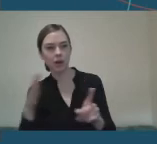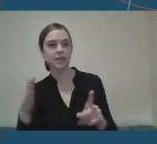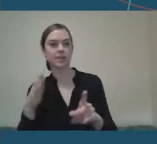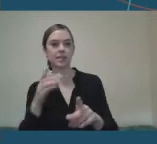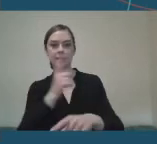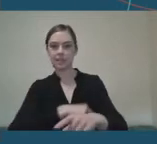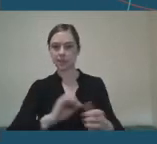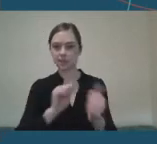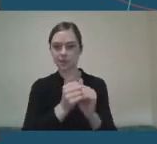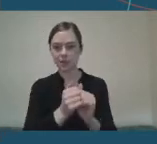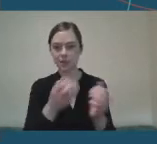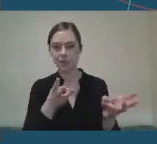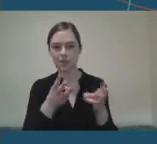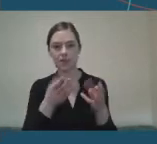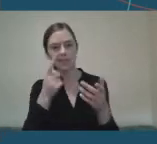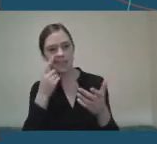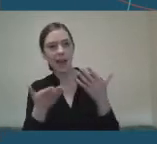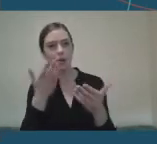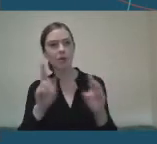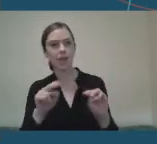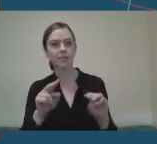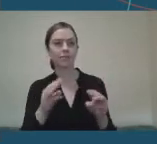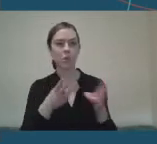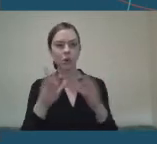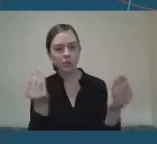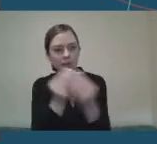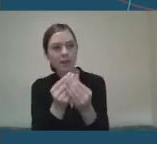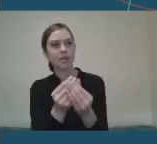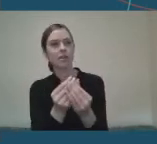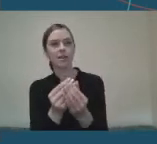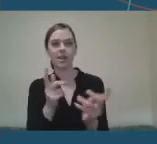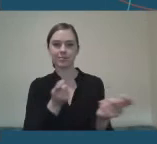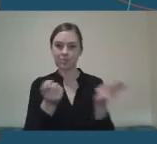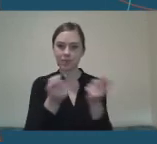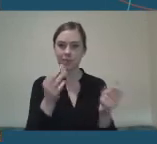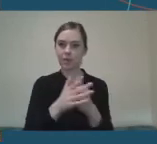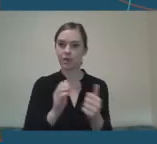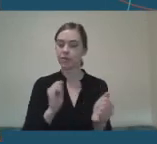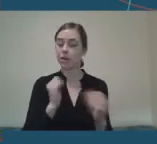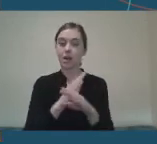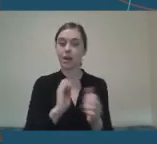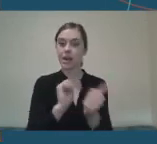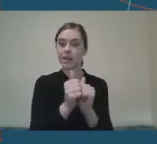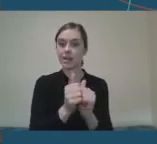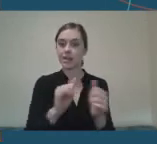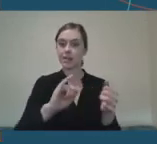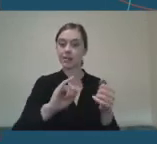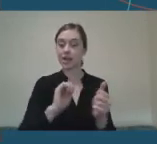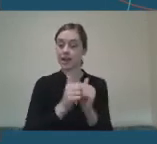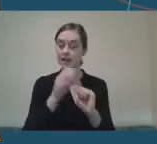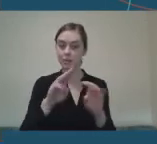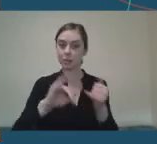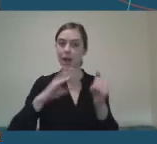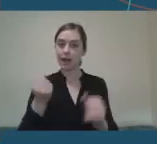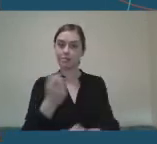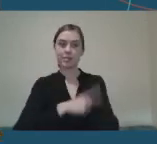see how we can work together more closely. And and cater for all athletes with a disability and seeing what gaps there were there. So